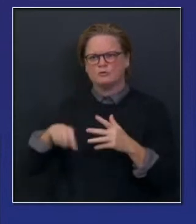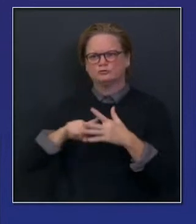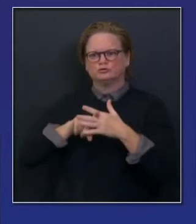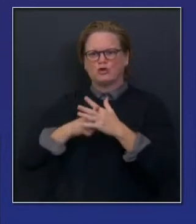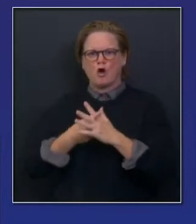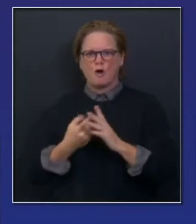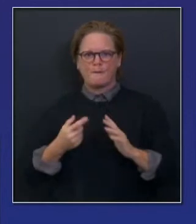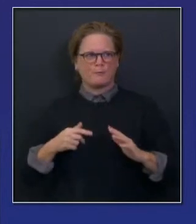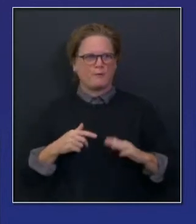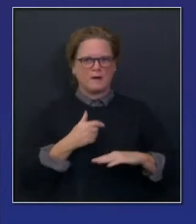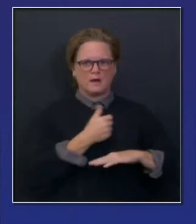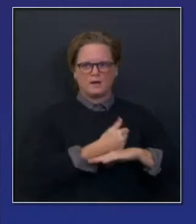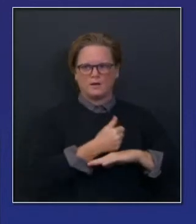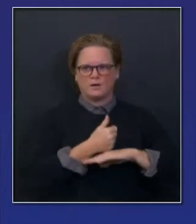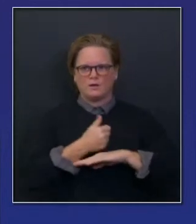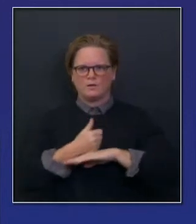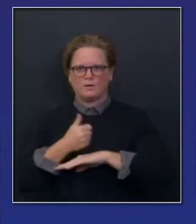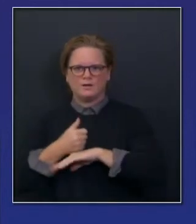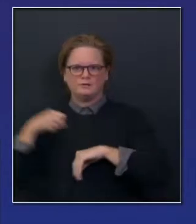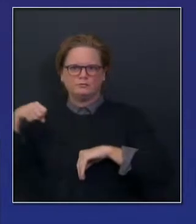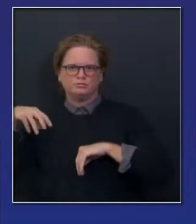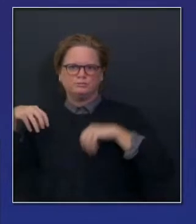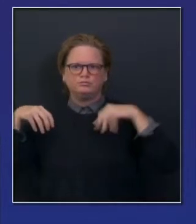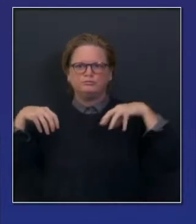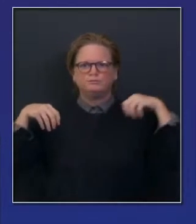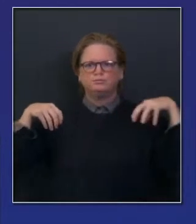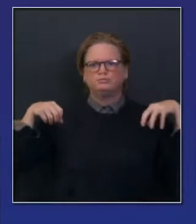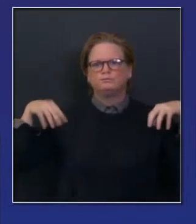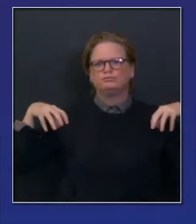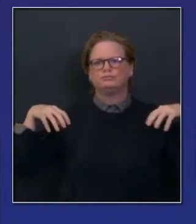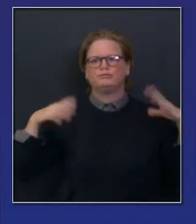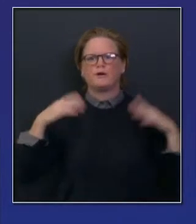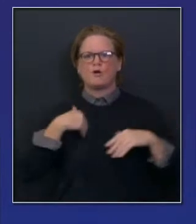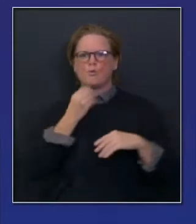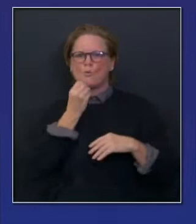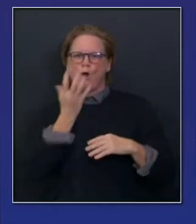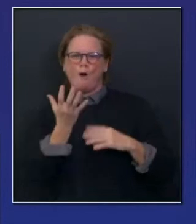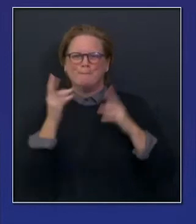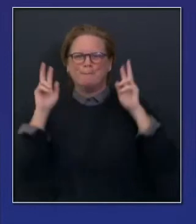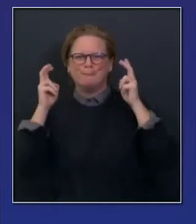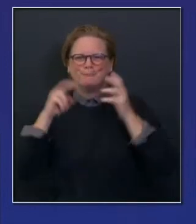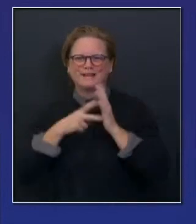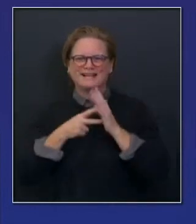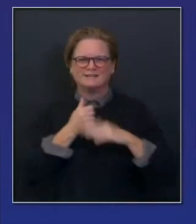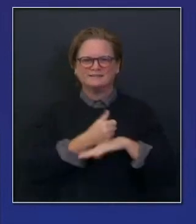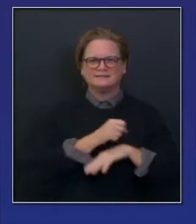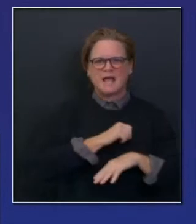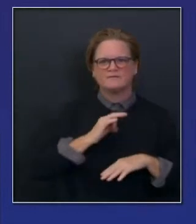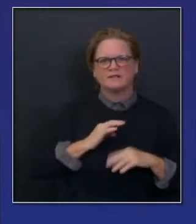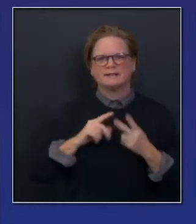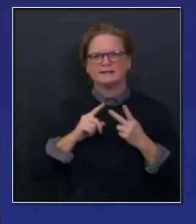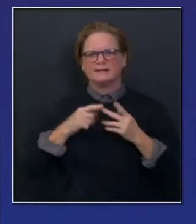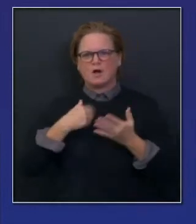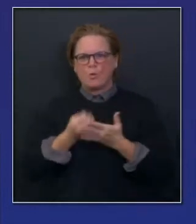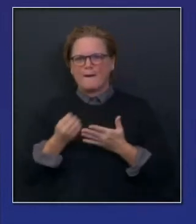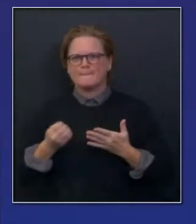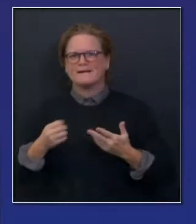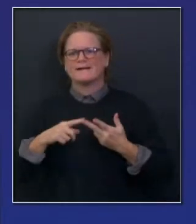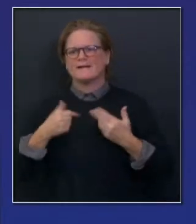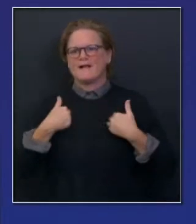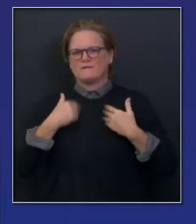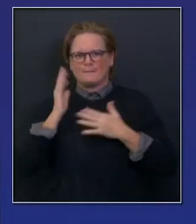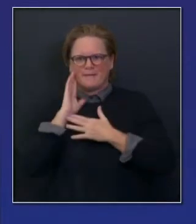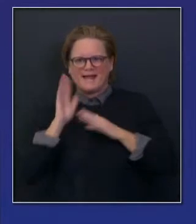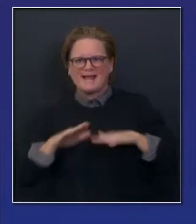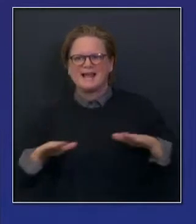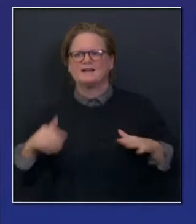staffing up. As it relates to those additional sites, there's a total of 11. Here's the status on six that are in the warm